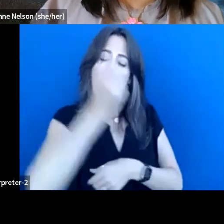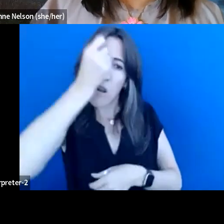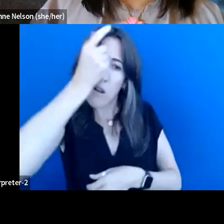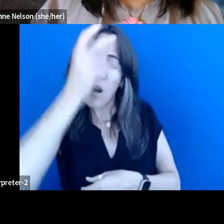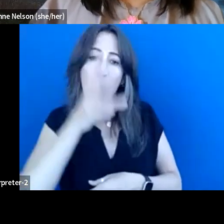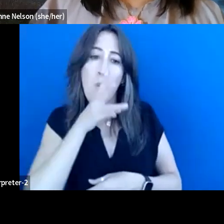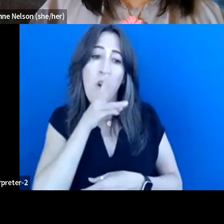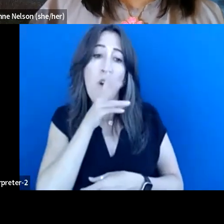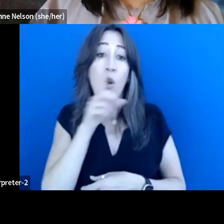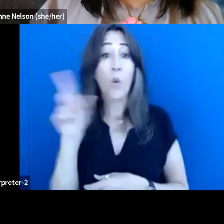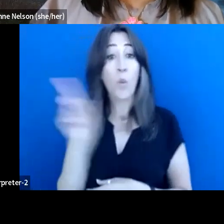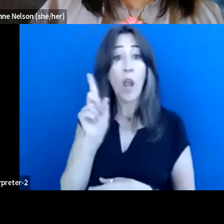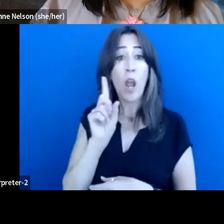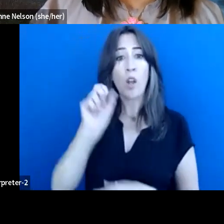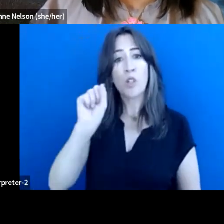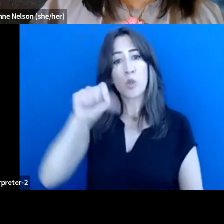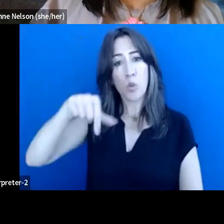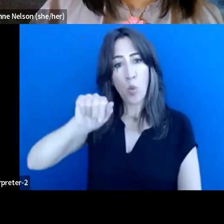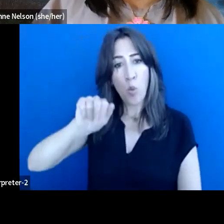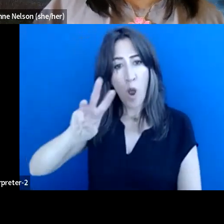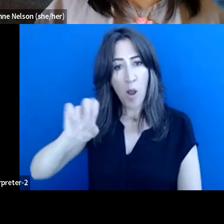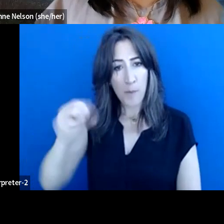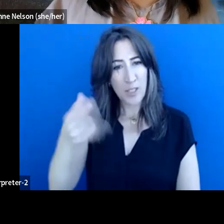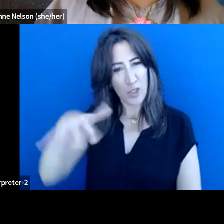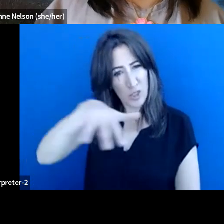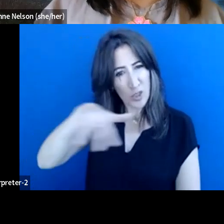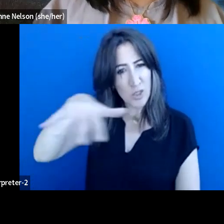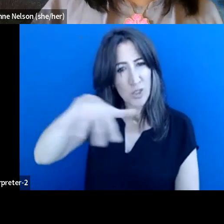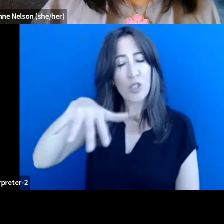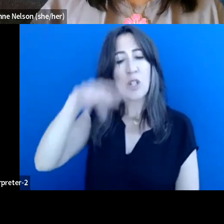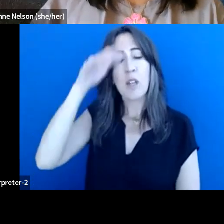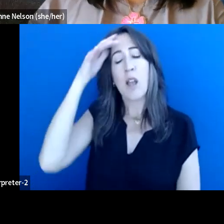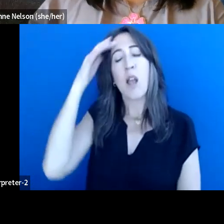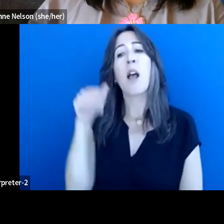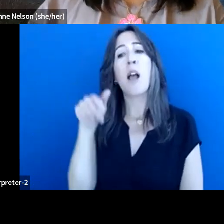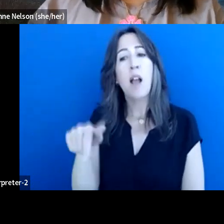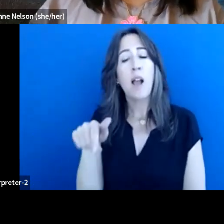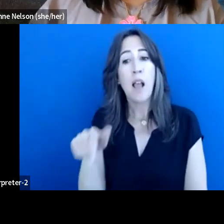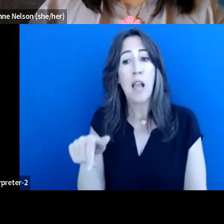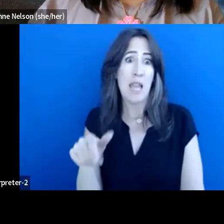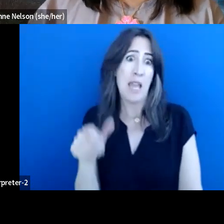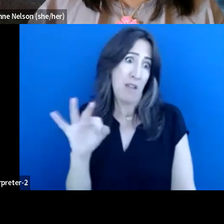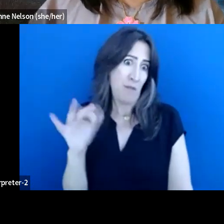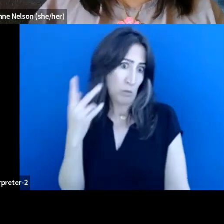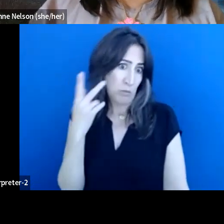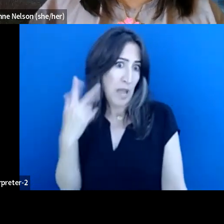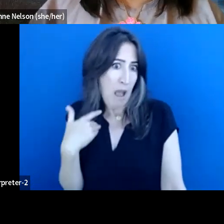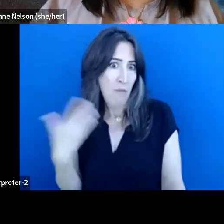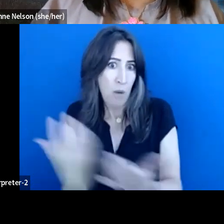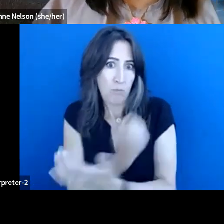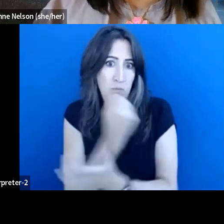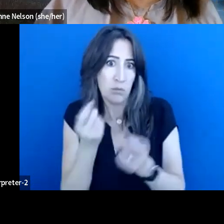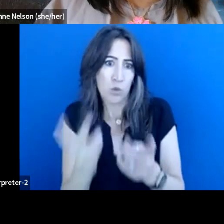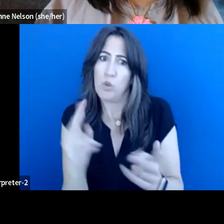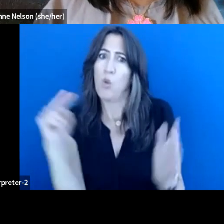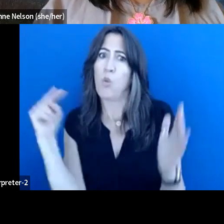Squamish, the Squamish area. And it was, it's, if you get a chance, please go see the video. It's only three and a